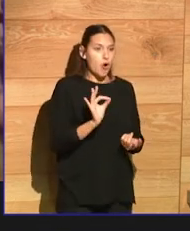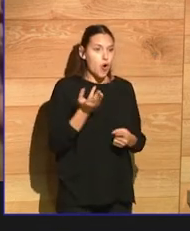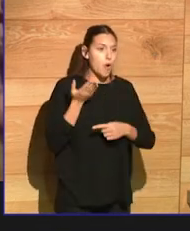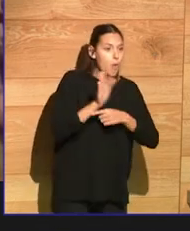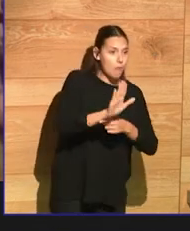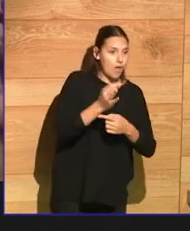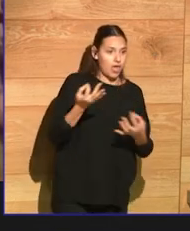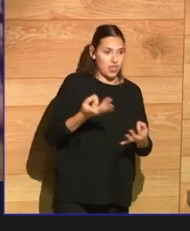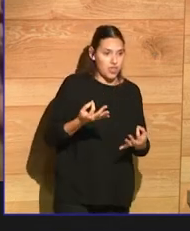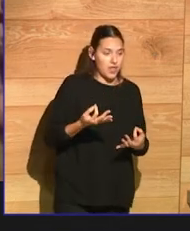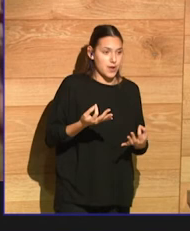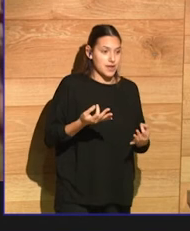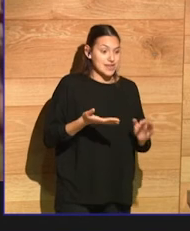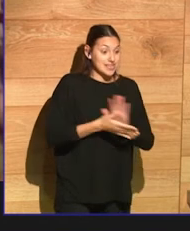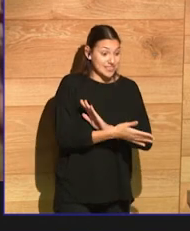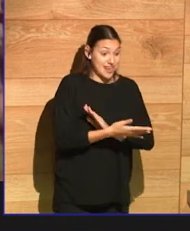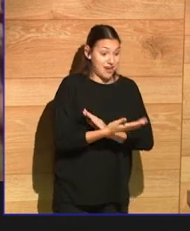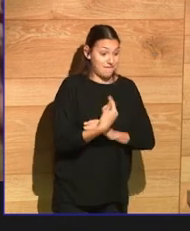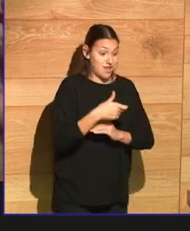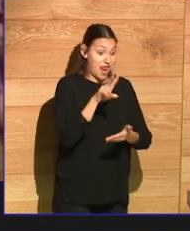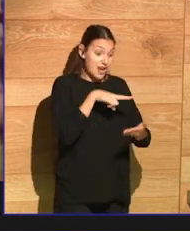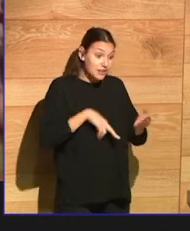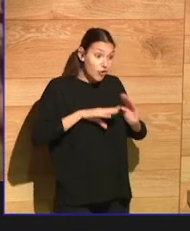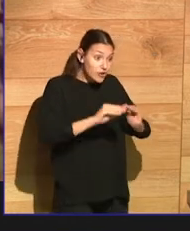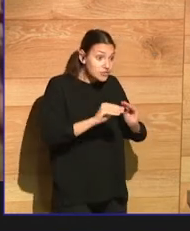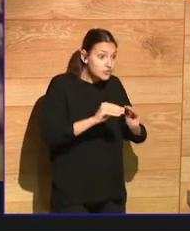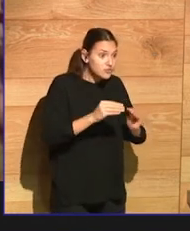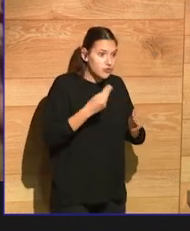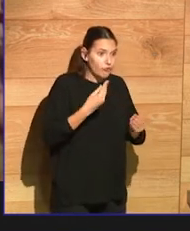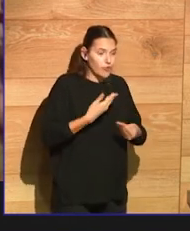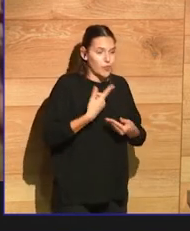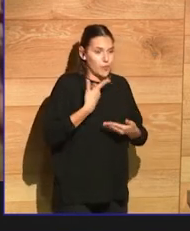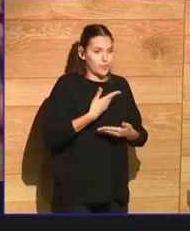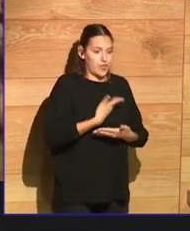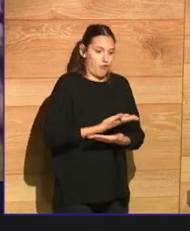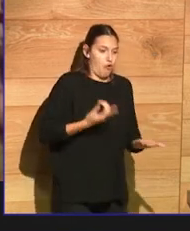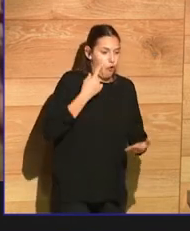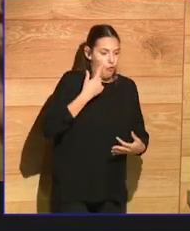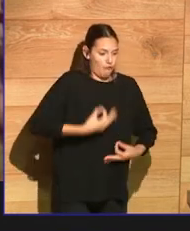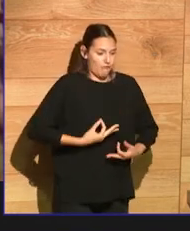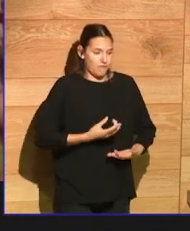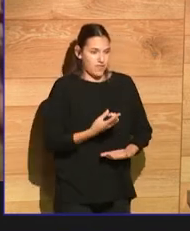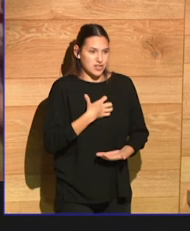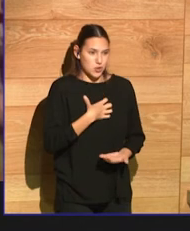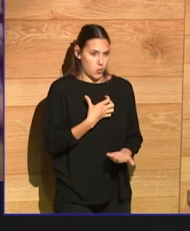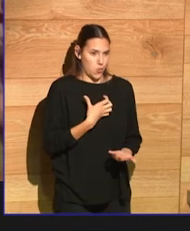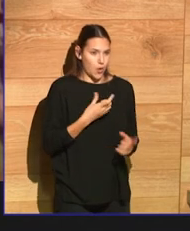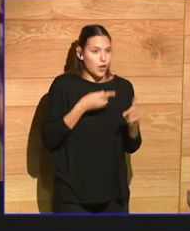reader to, to sort of stay abreast with what is being shown, and to make the right connections.